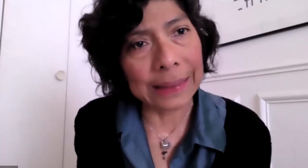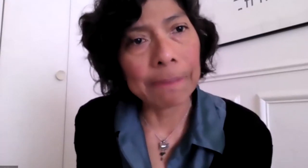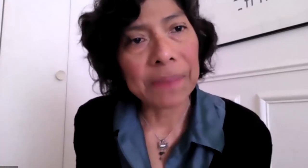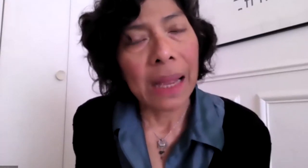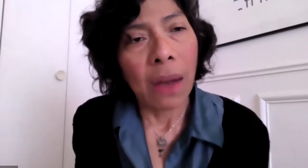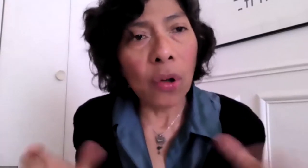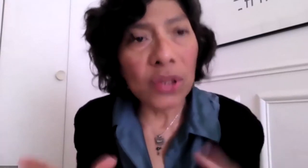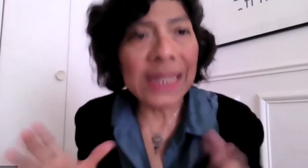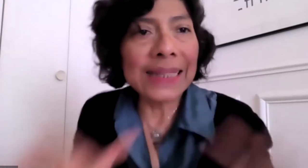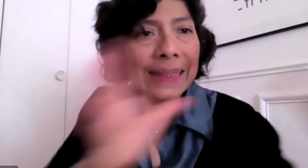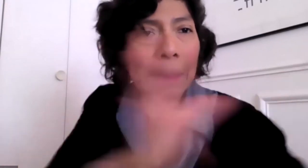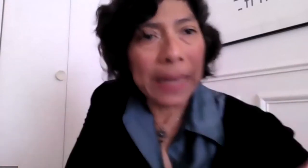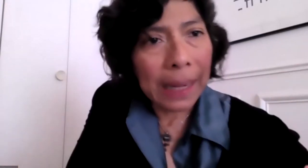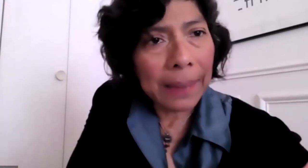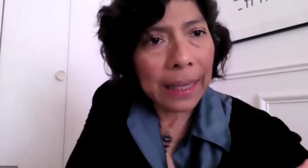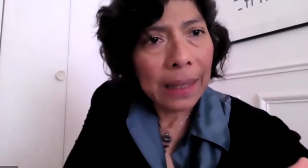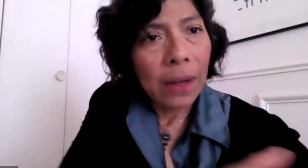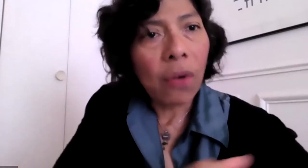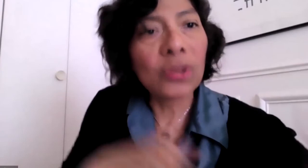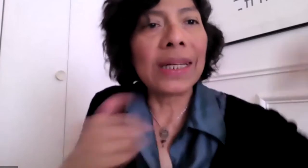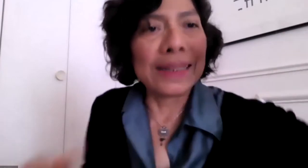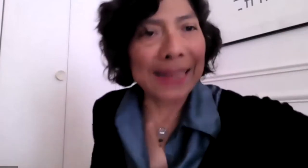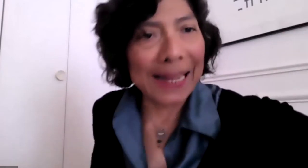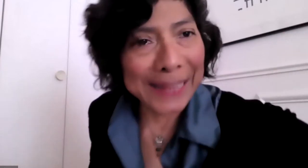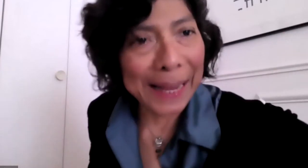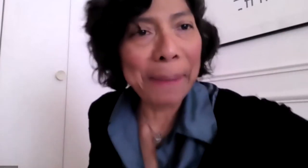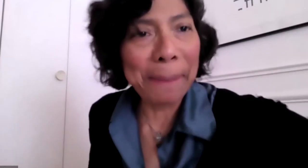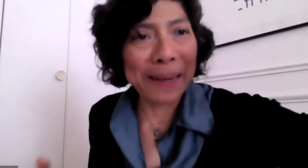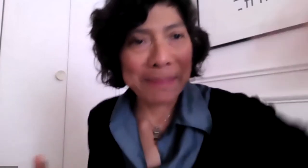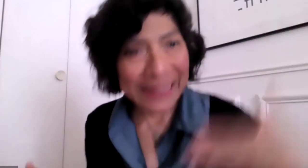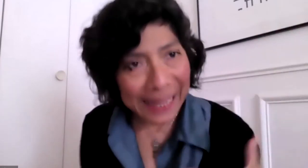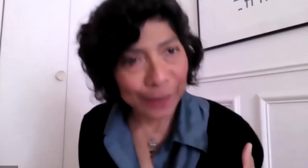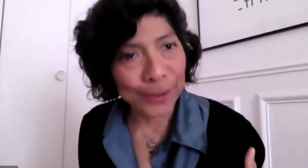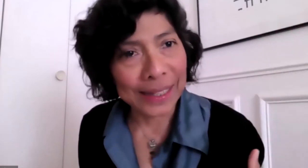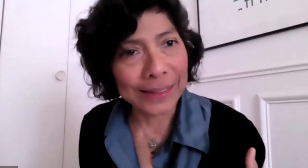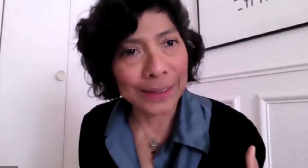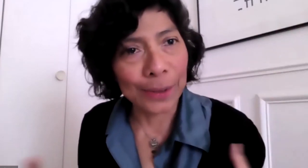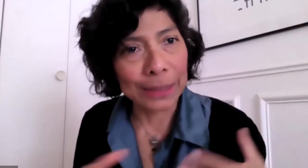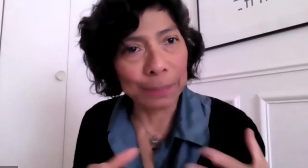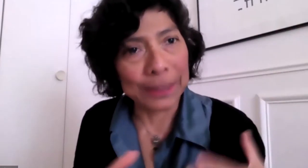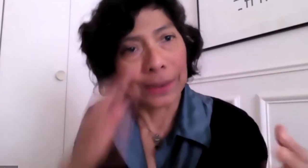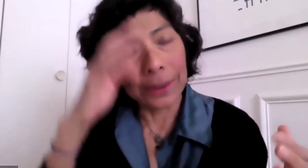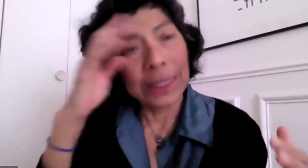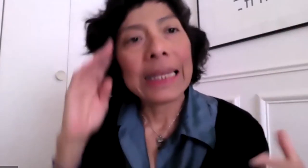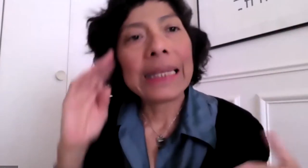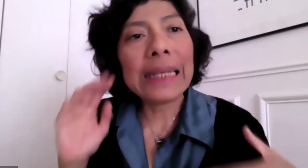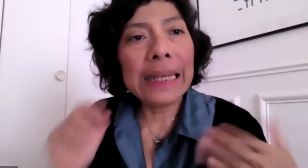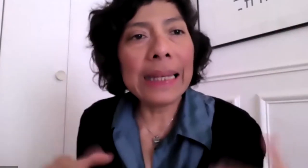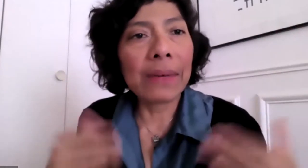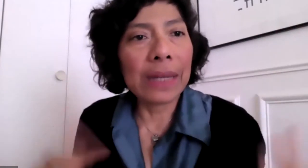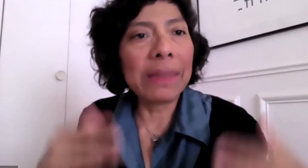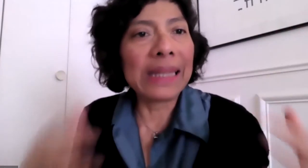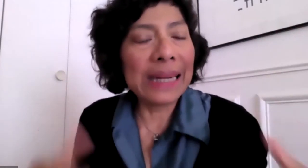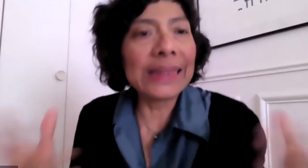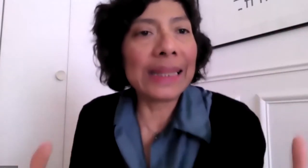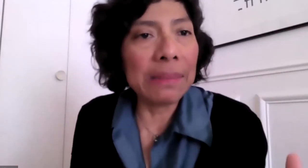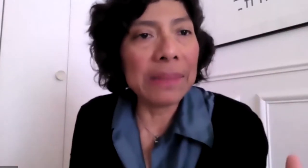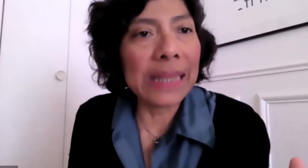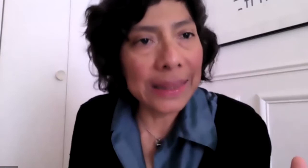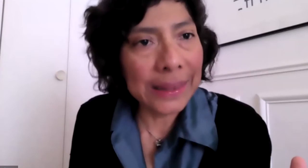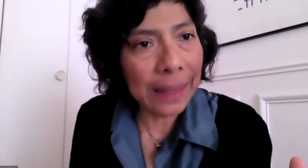outside the schools or they were either they were separated or they were